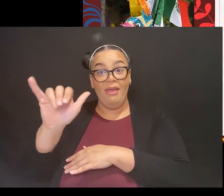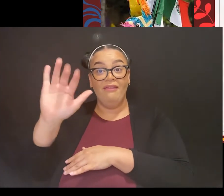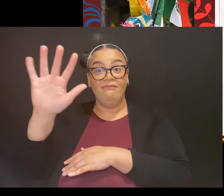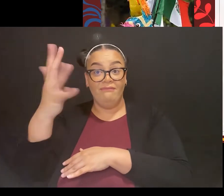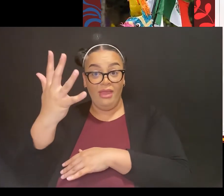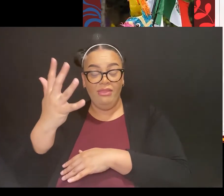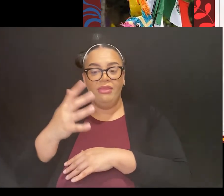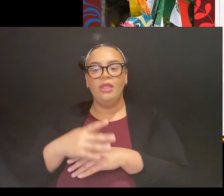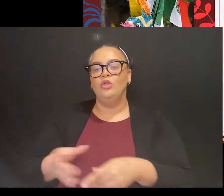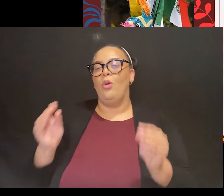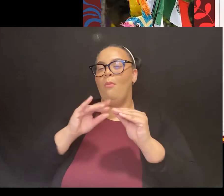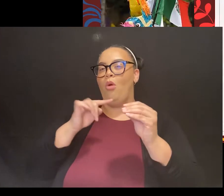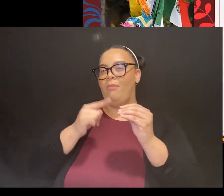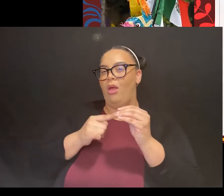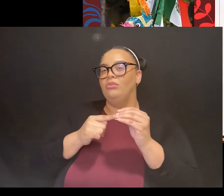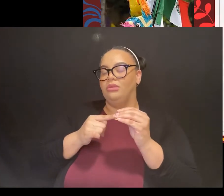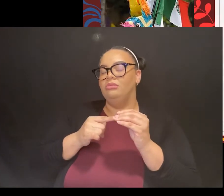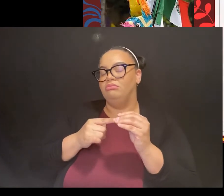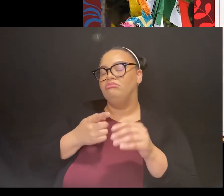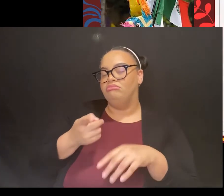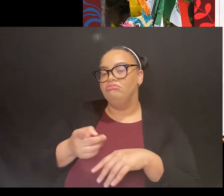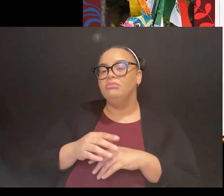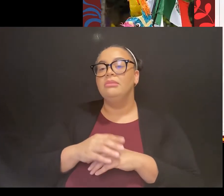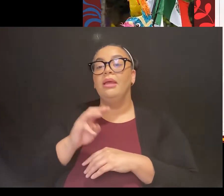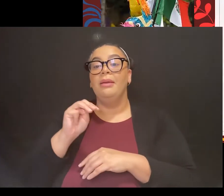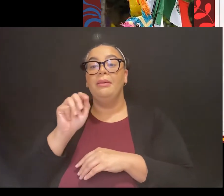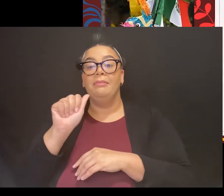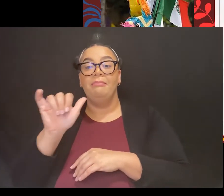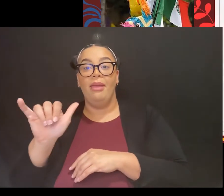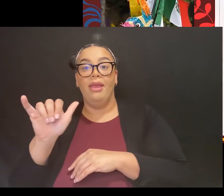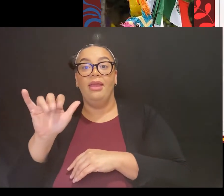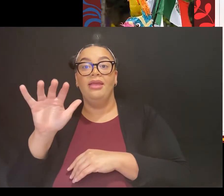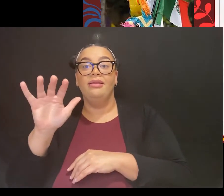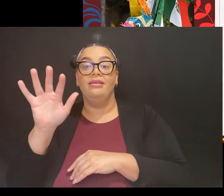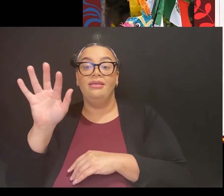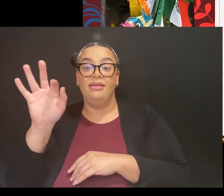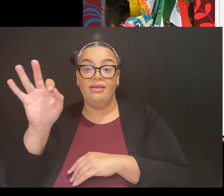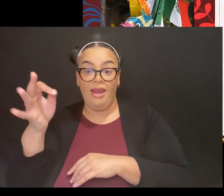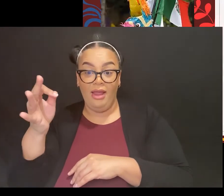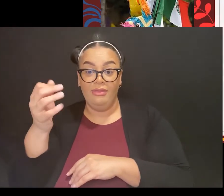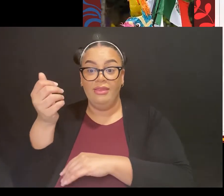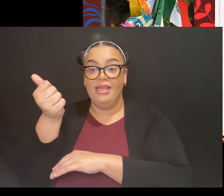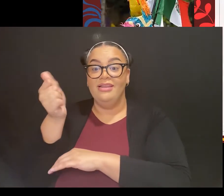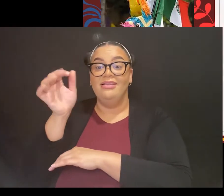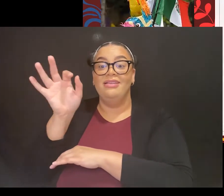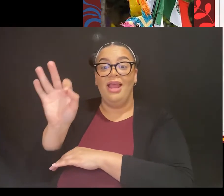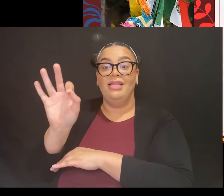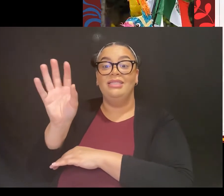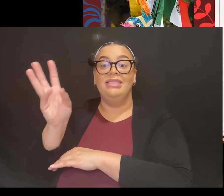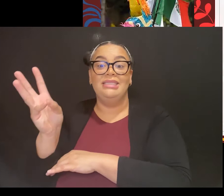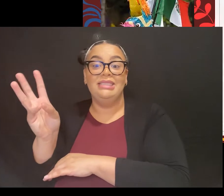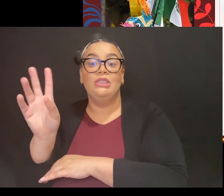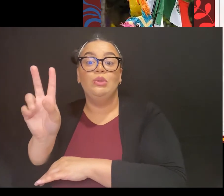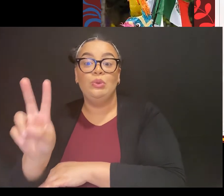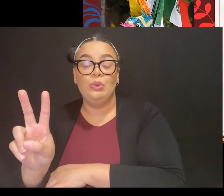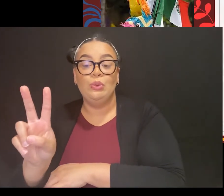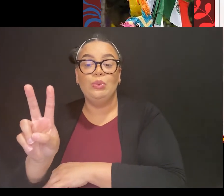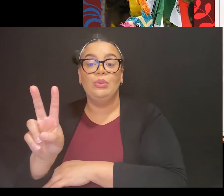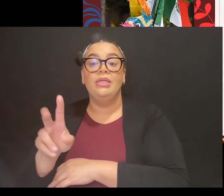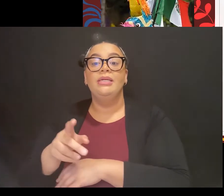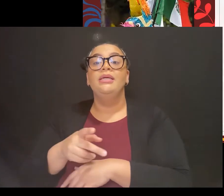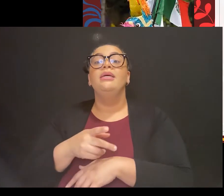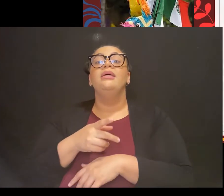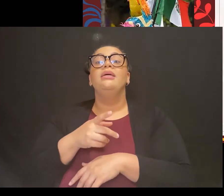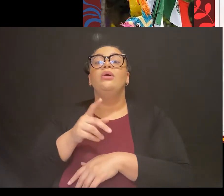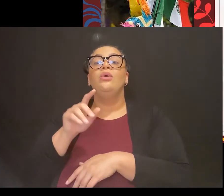9th in 1962, Juarez declared the holiday El Dia de la Batalla de Puebla, the day